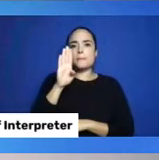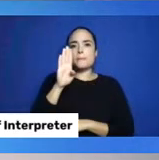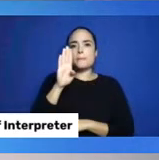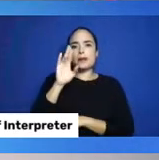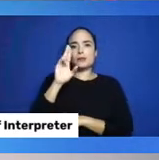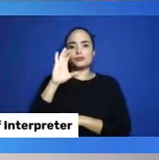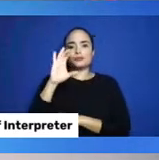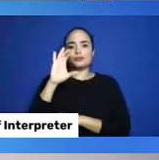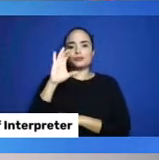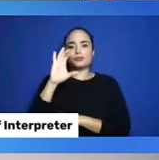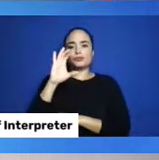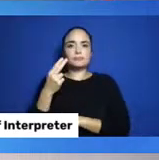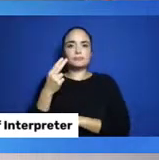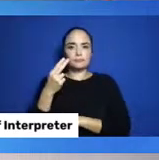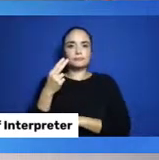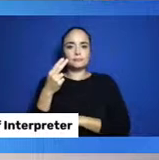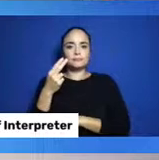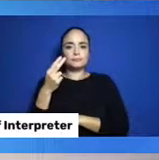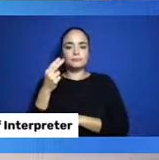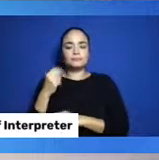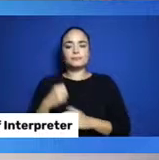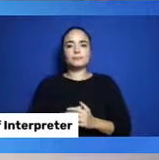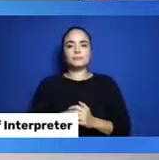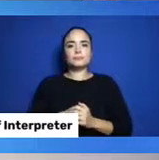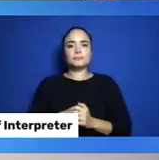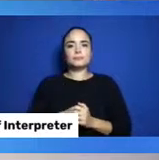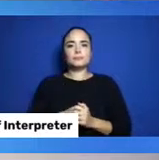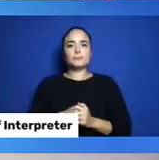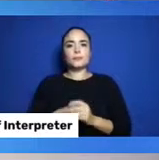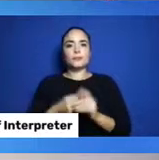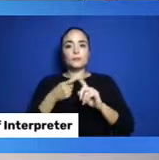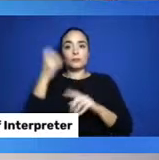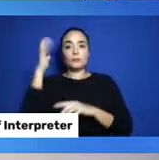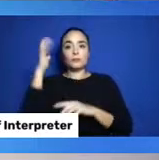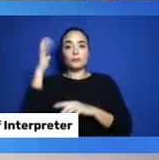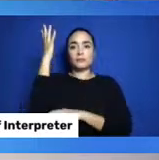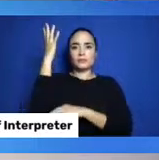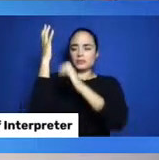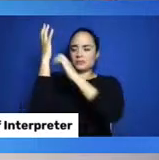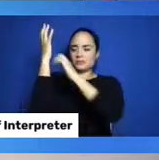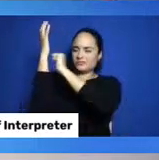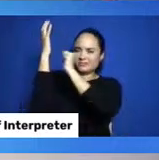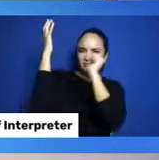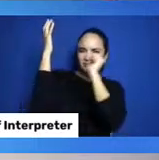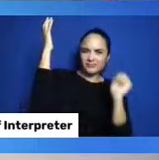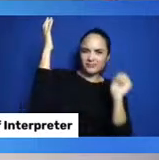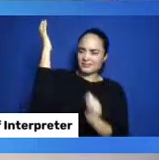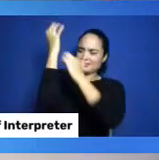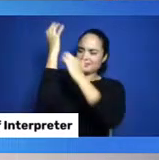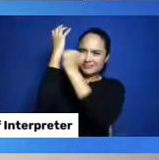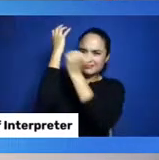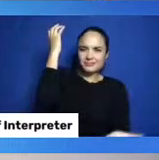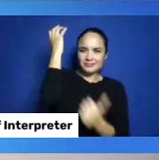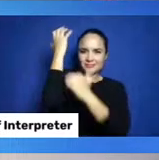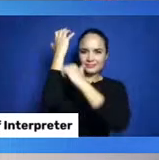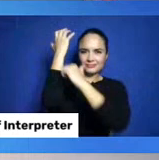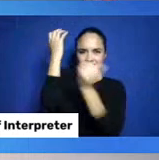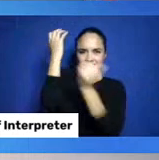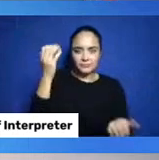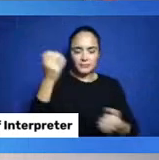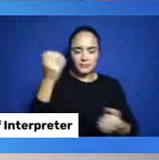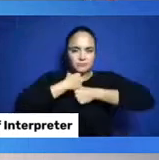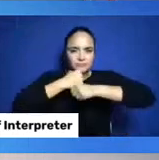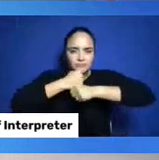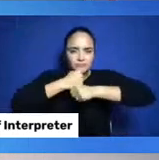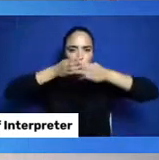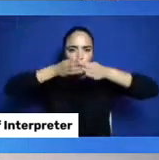larger strips when they were on the tree. But as you can see here, it looks a little different. So, make sure you type into